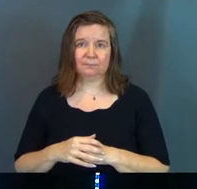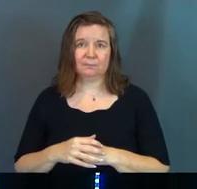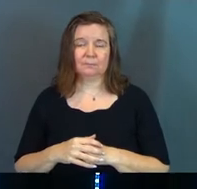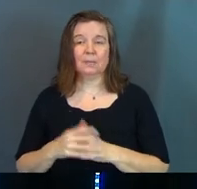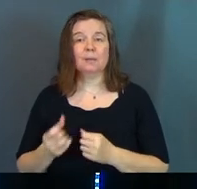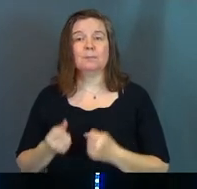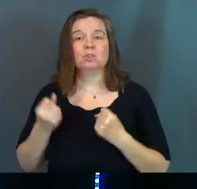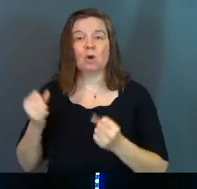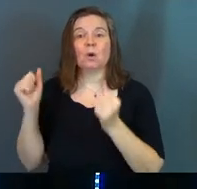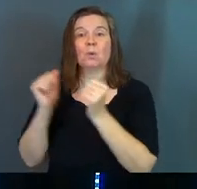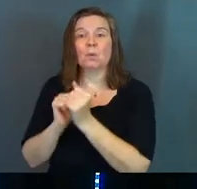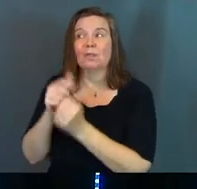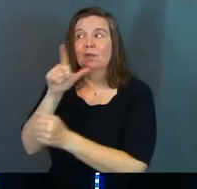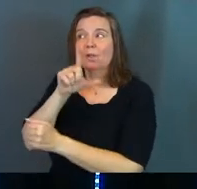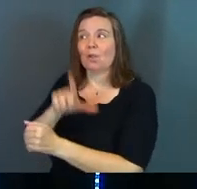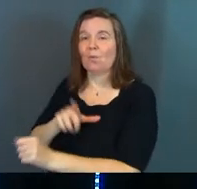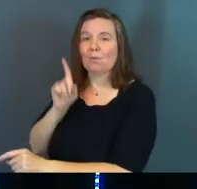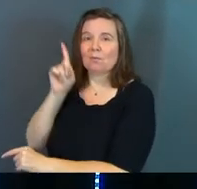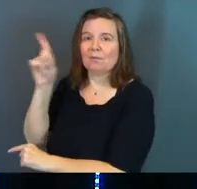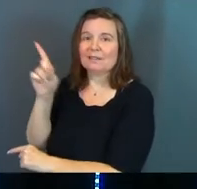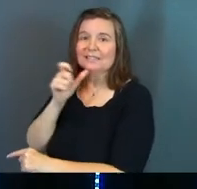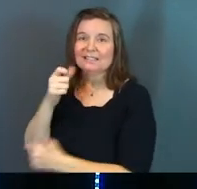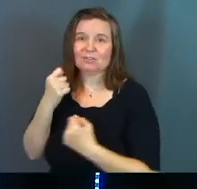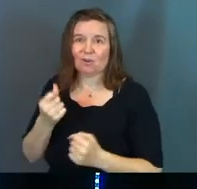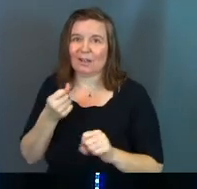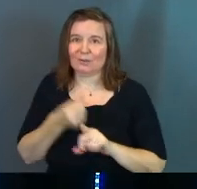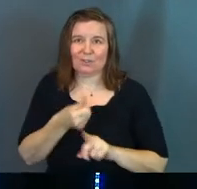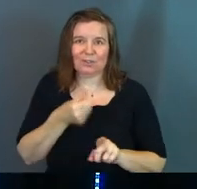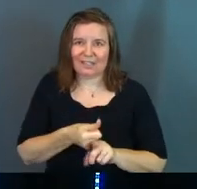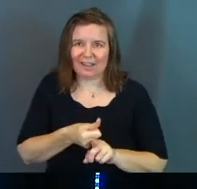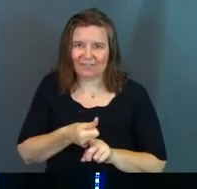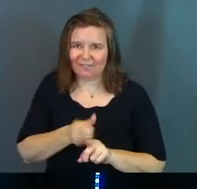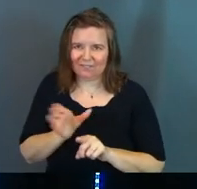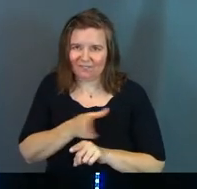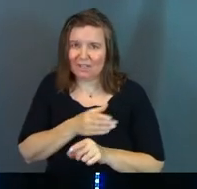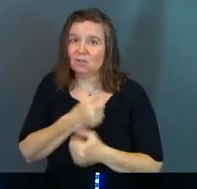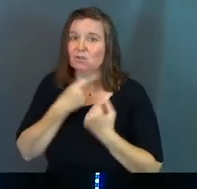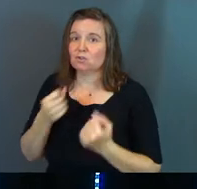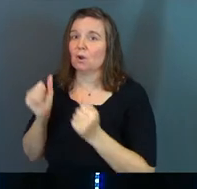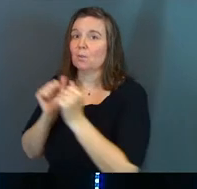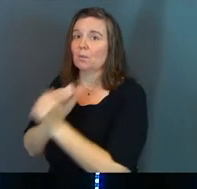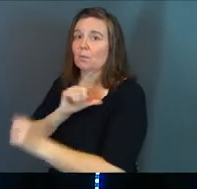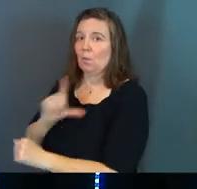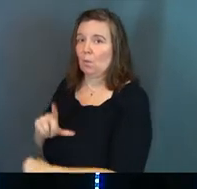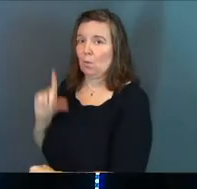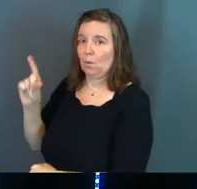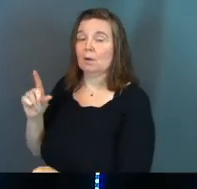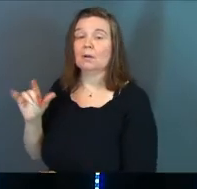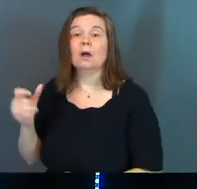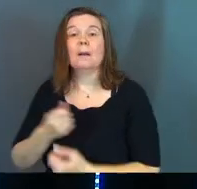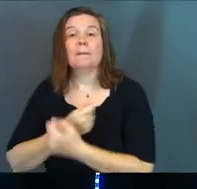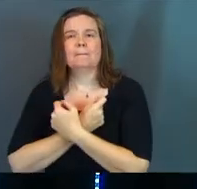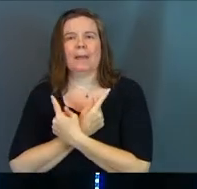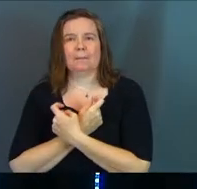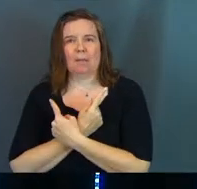Be strong in the Lord. It doesn't say be strong in yourself. Be strong in the Lord. Batman.